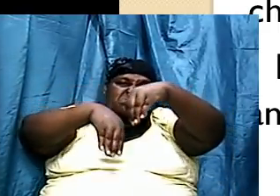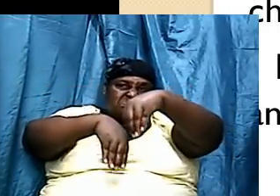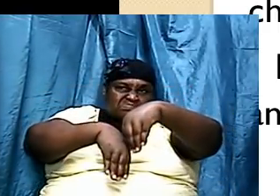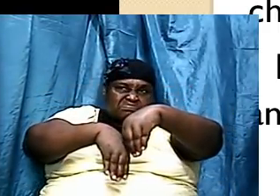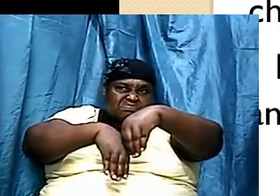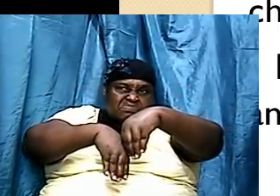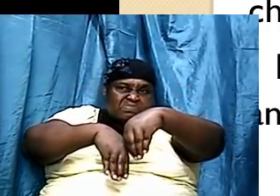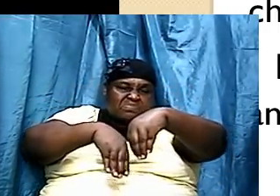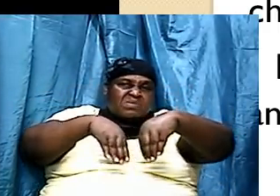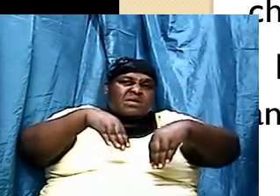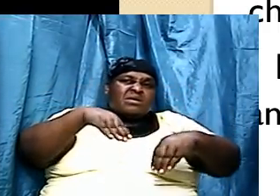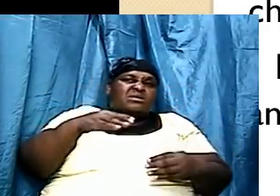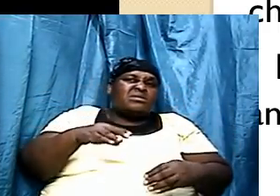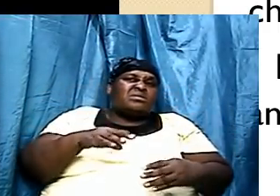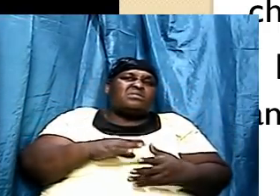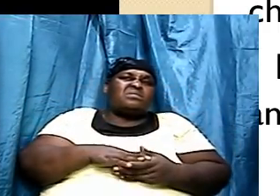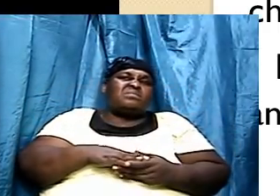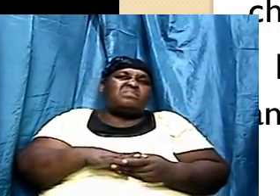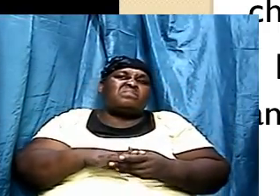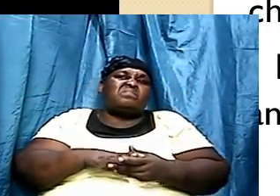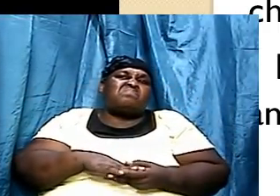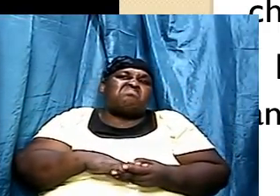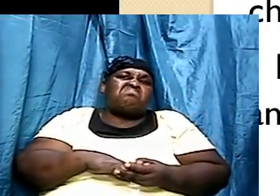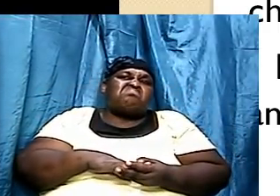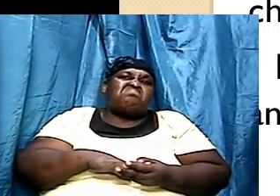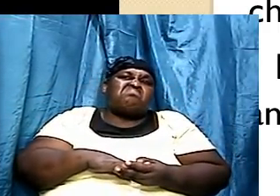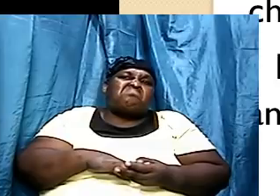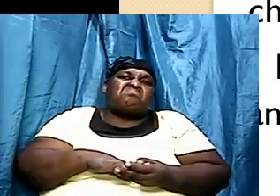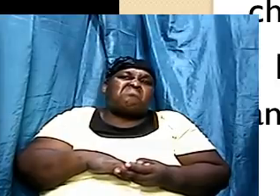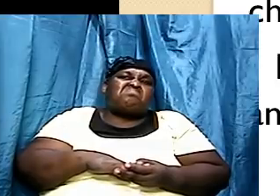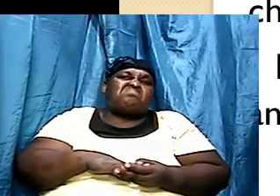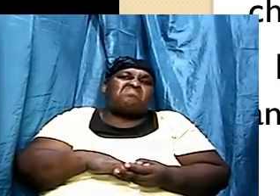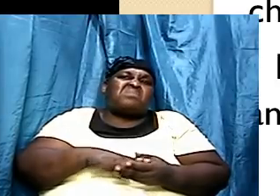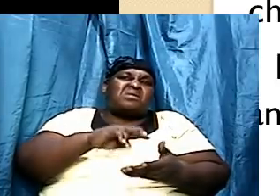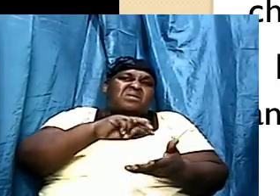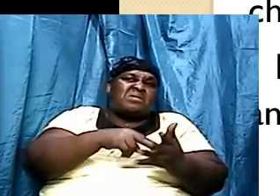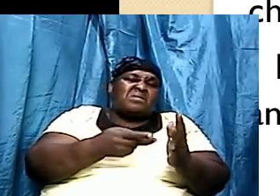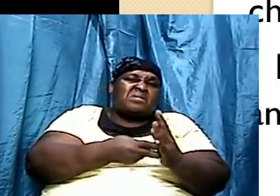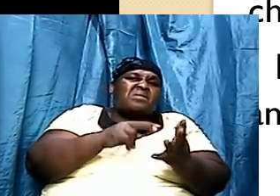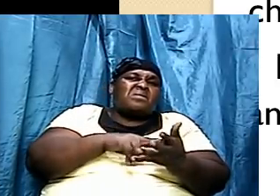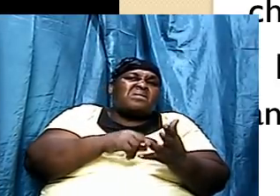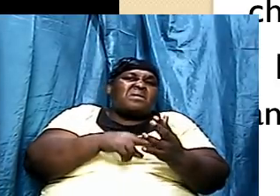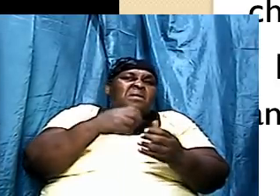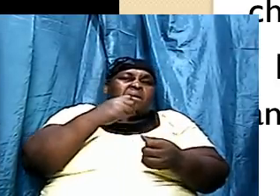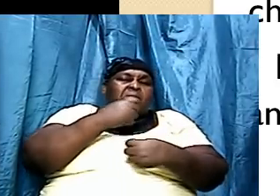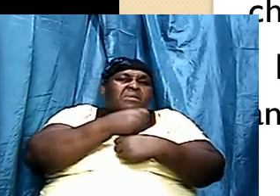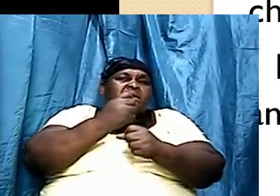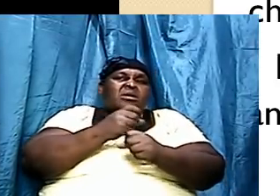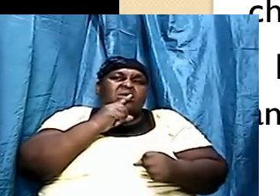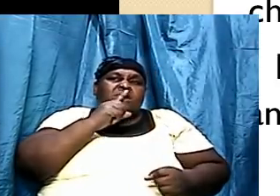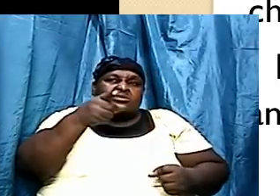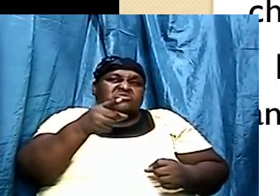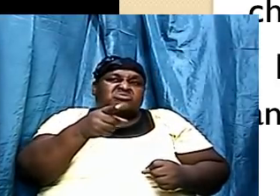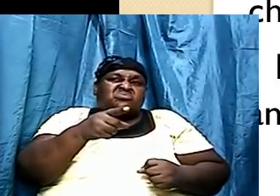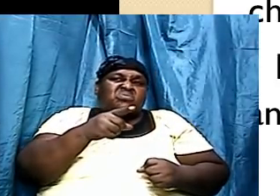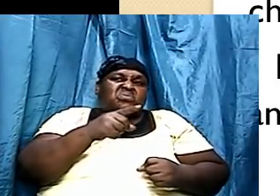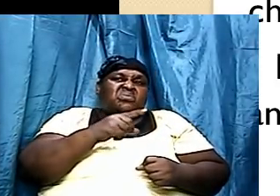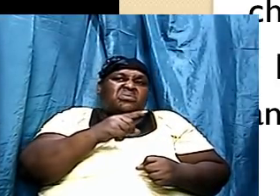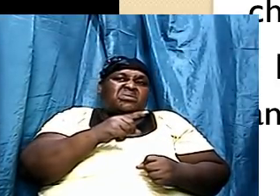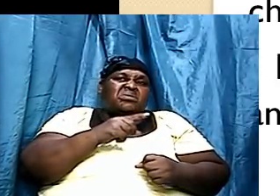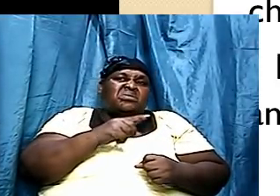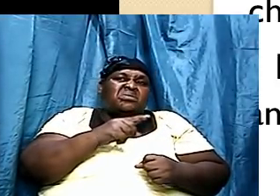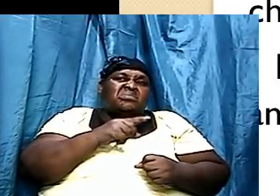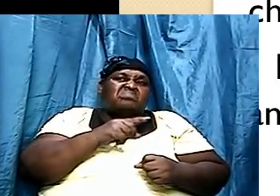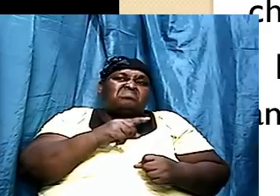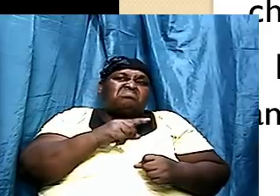And four, just because I don't want to use a term and not define it, I want to ensure that we are all on the same page. Let me define what